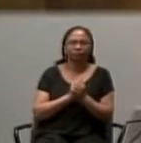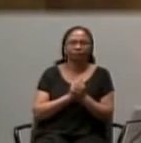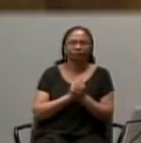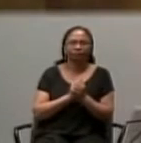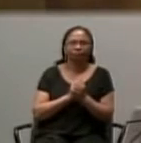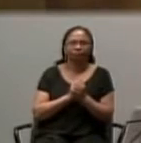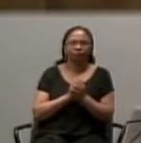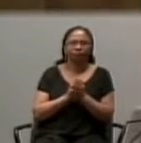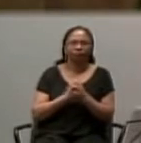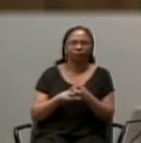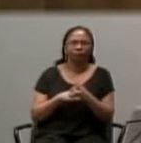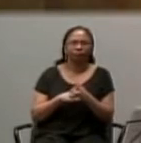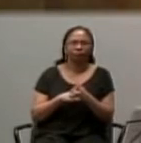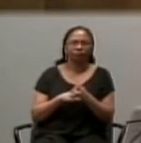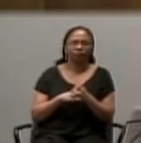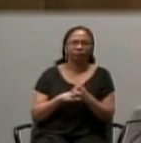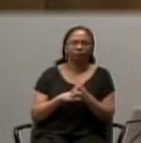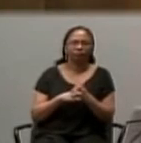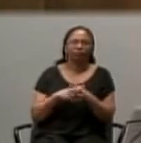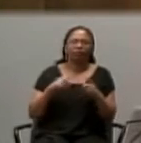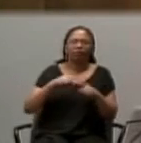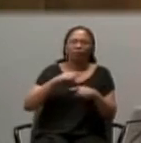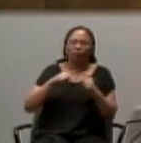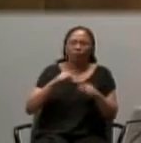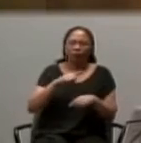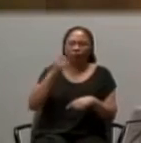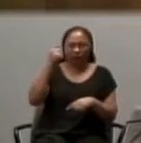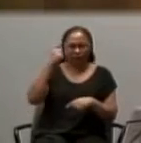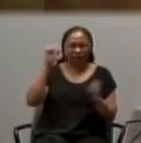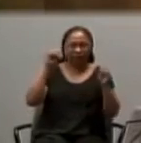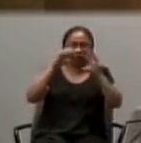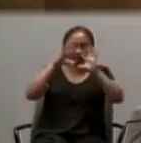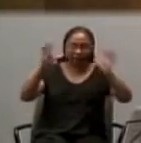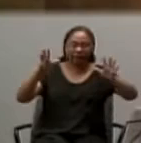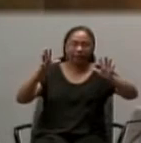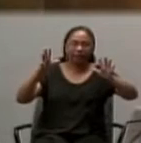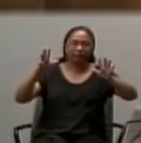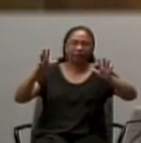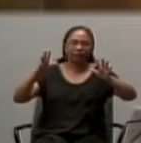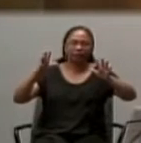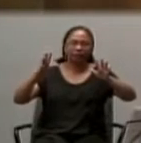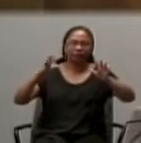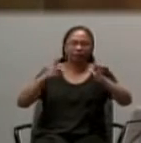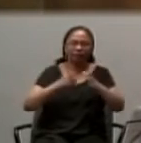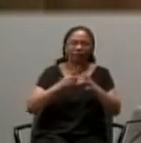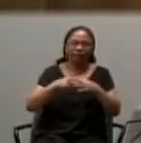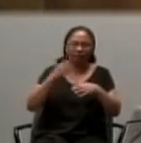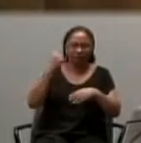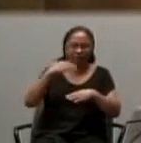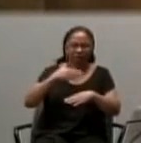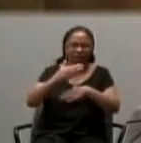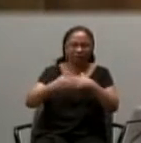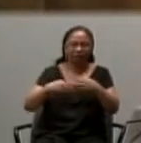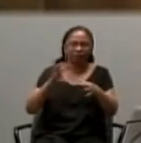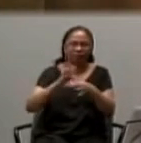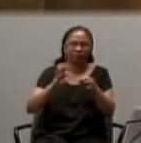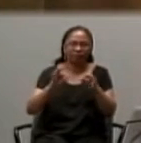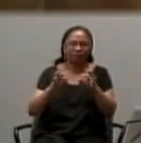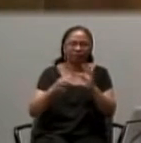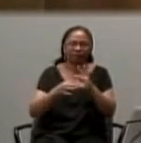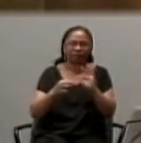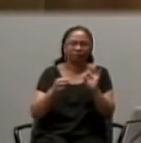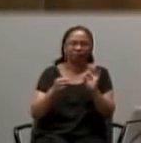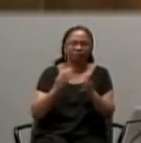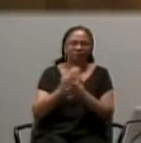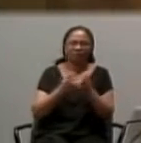Now only when you understand what that means, Will you understand the next few sentences. Which is what causes a lot of